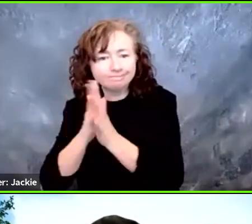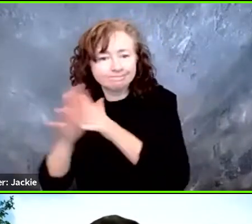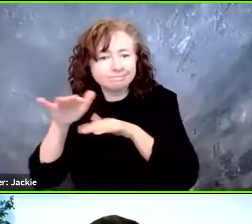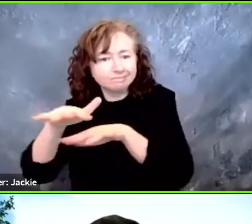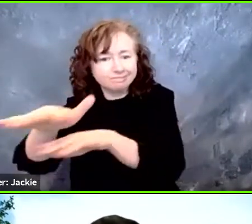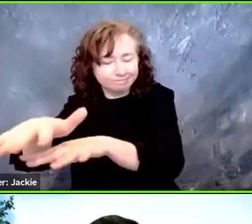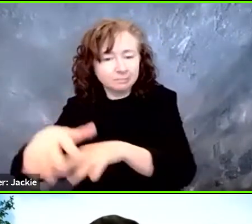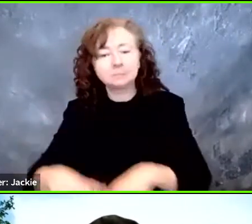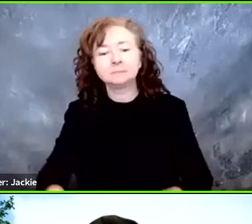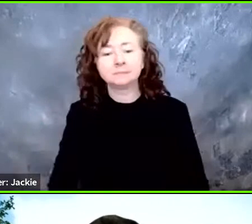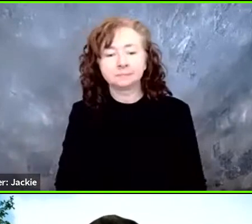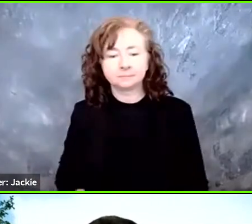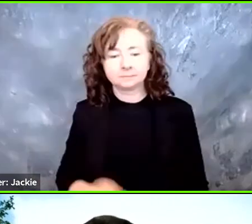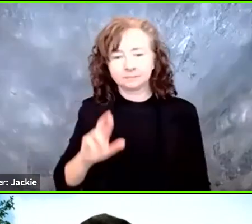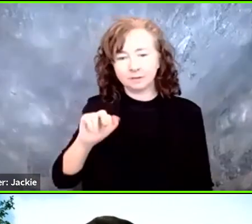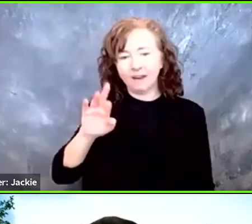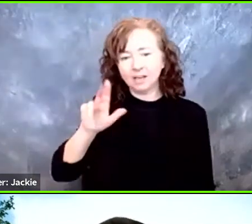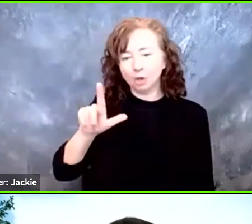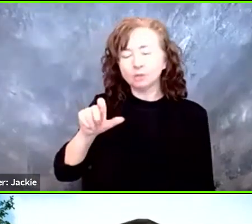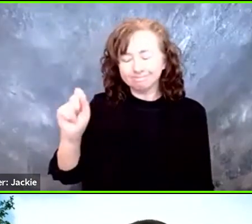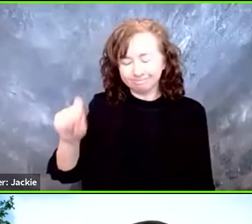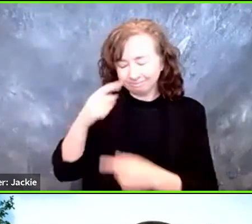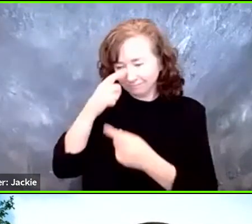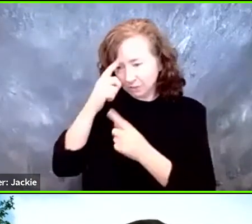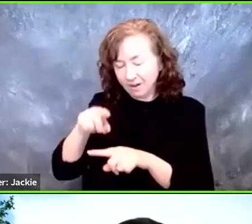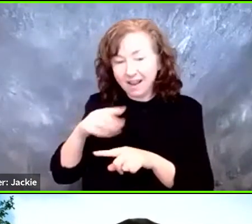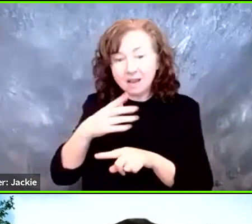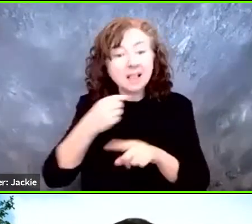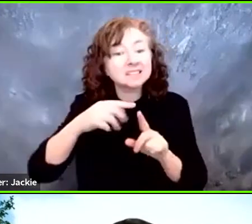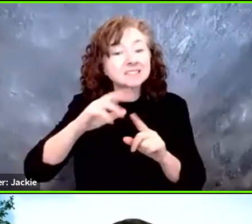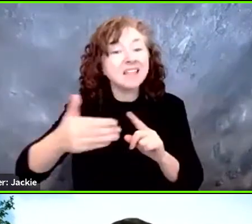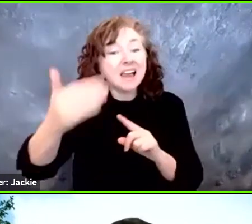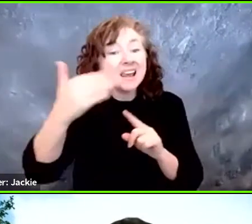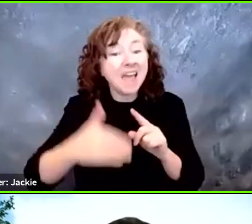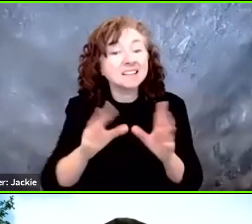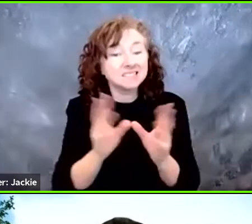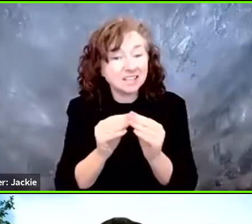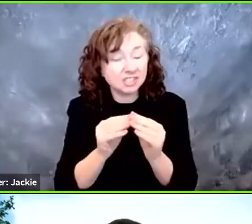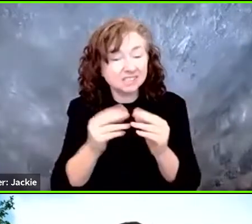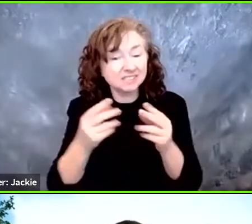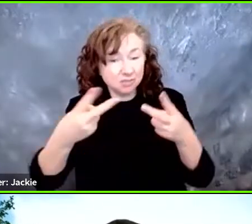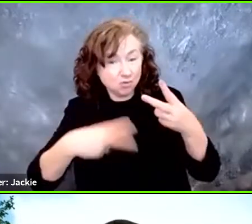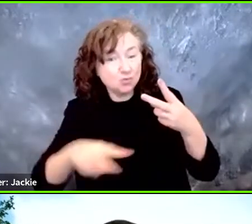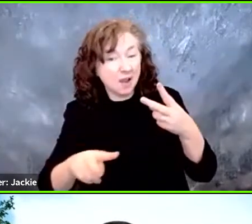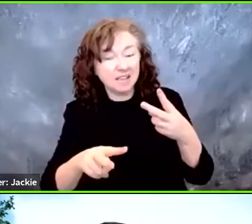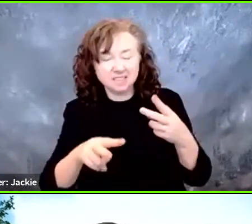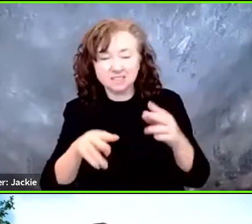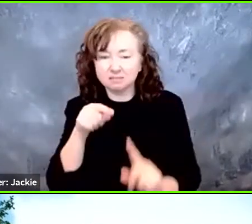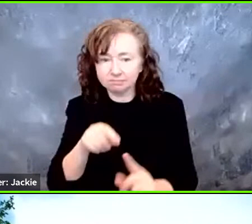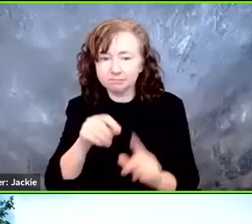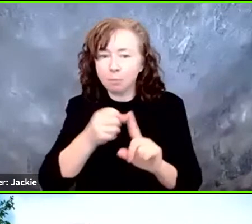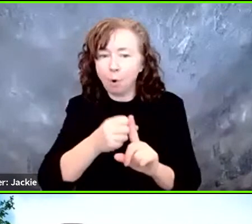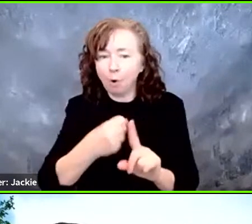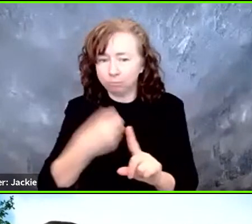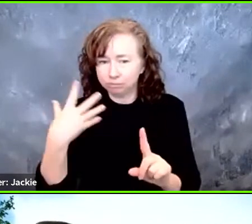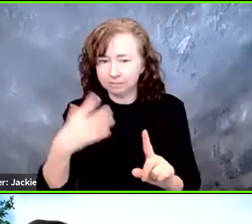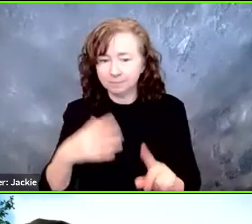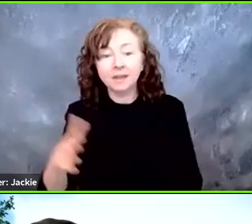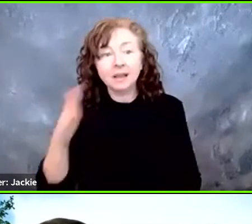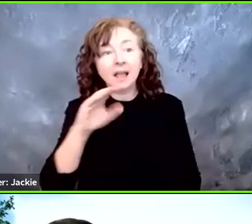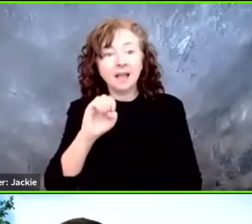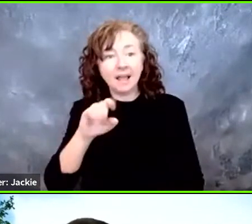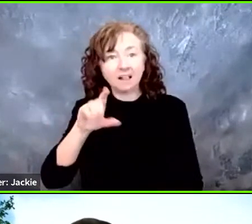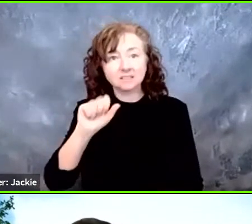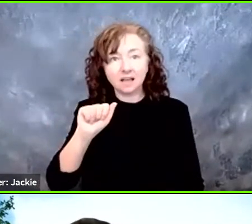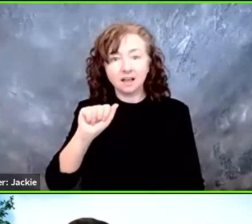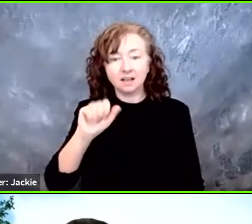And again, I'd encourage you to come back to our second session where this will be discussed in further detail. Our next comment comes from Elsa. Elsa Caballero, are you